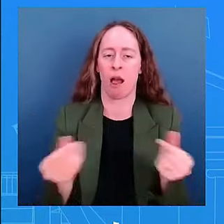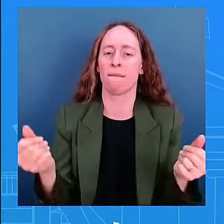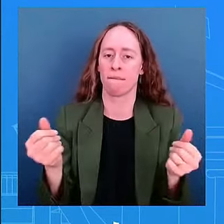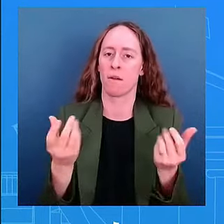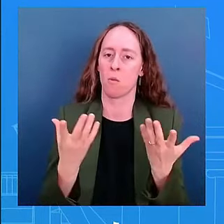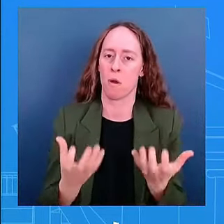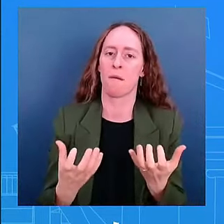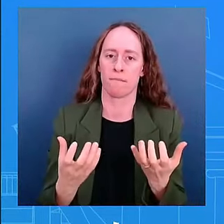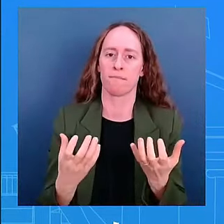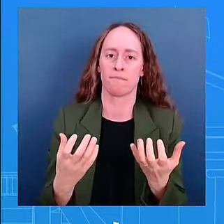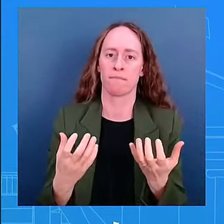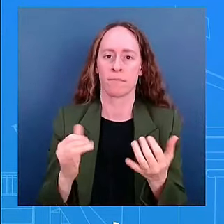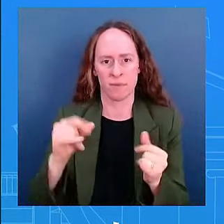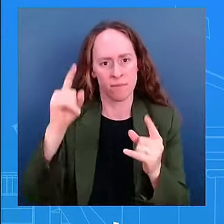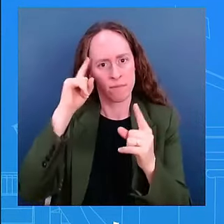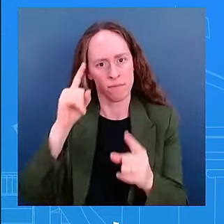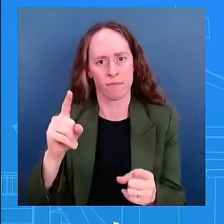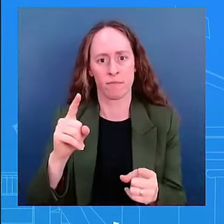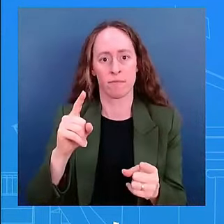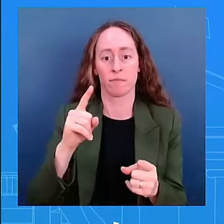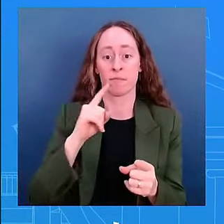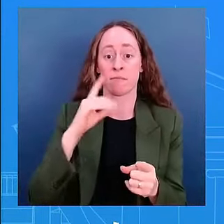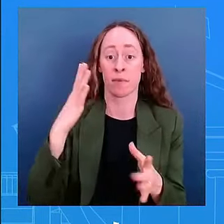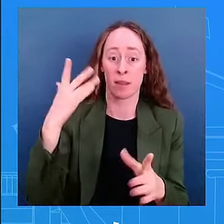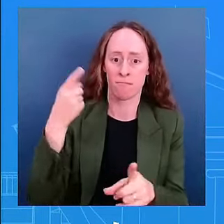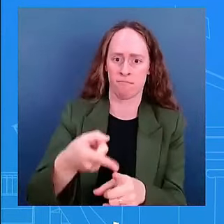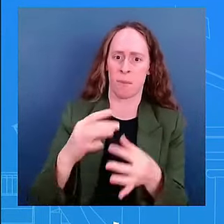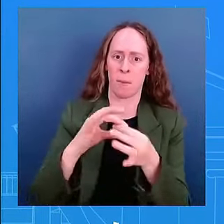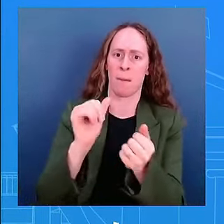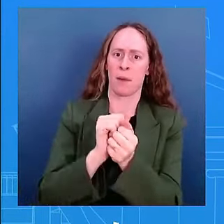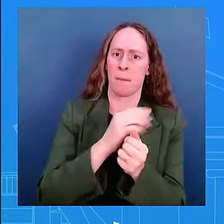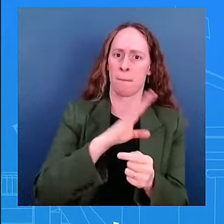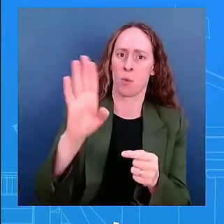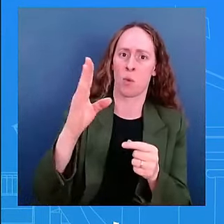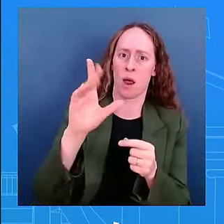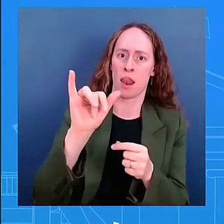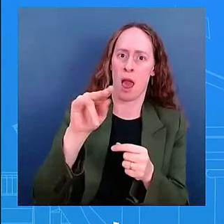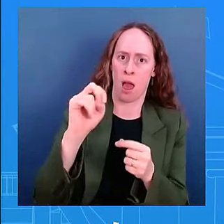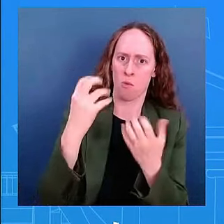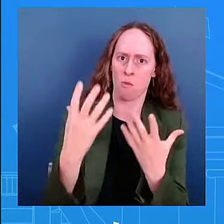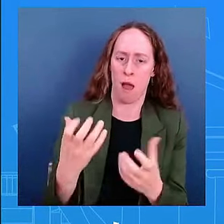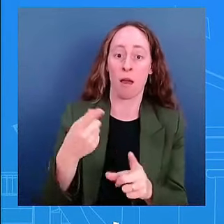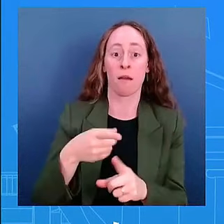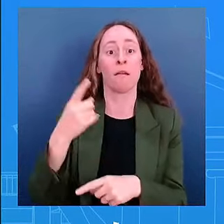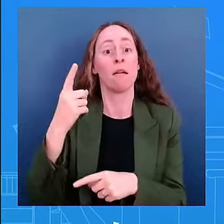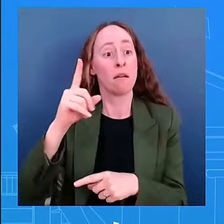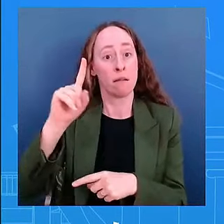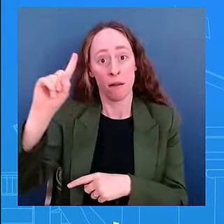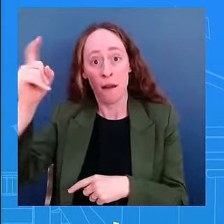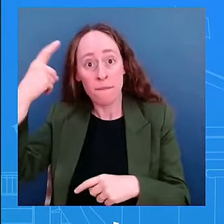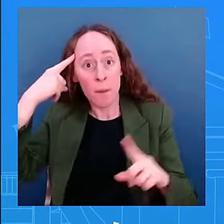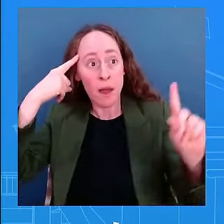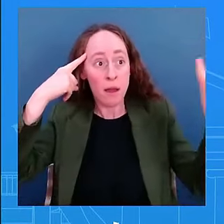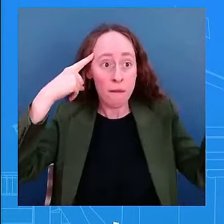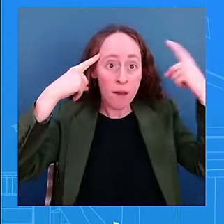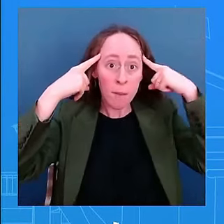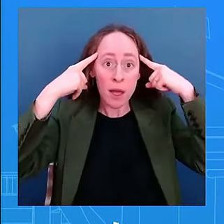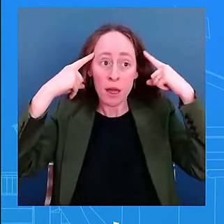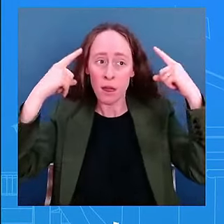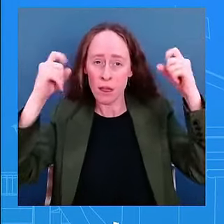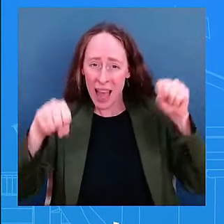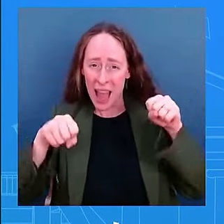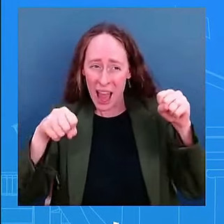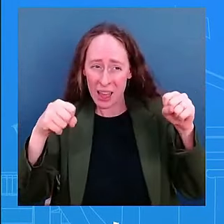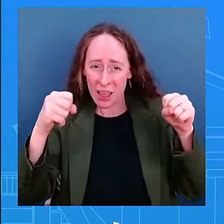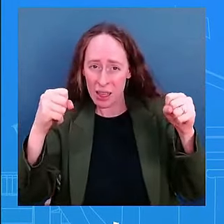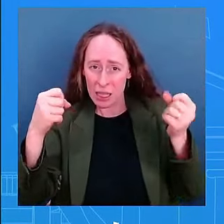and so um and that will end these attacks if we have some diplomatic uh kind of solution from hezbollah once and for all